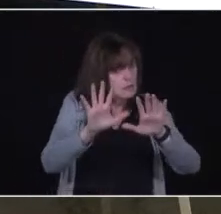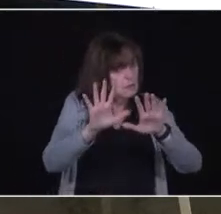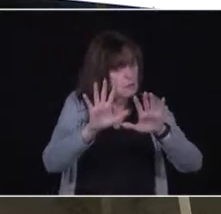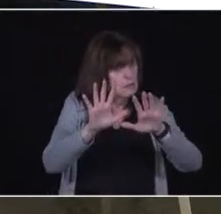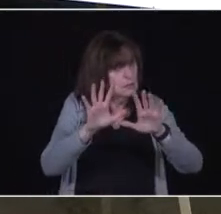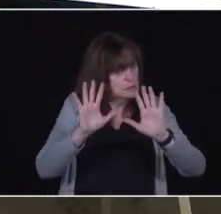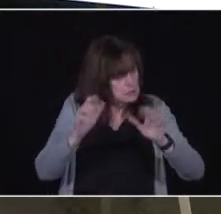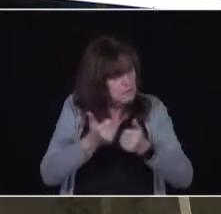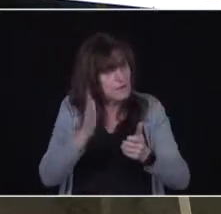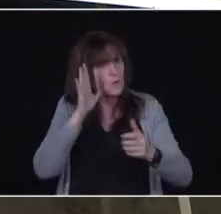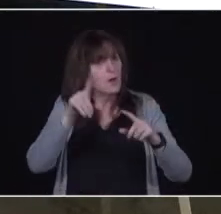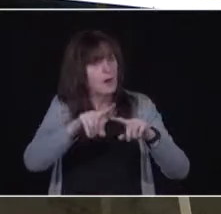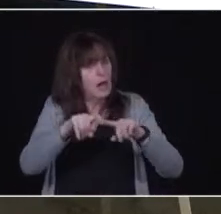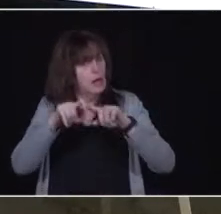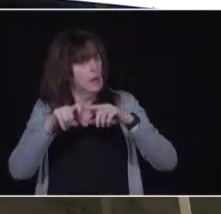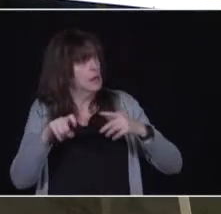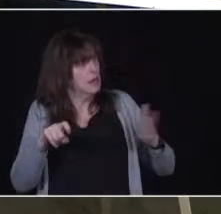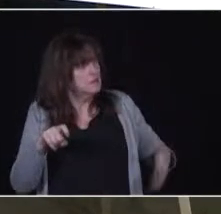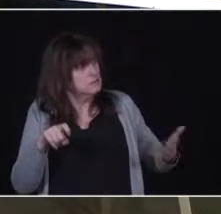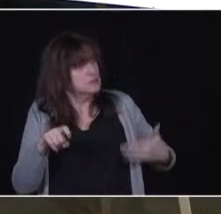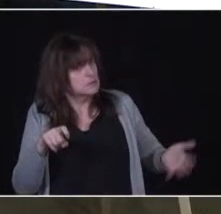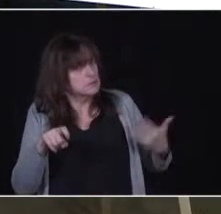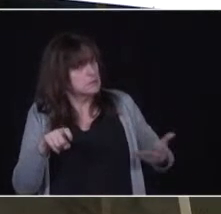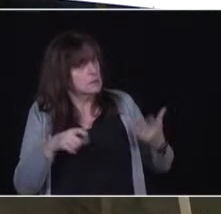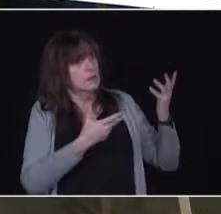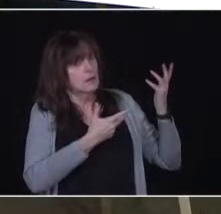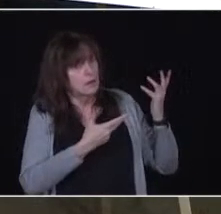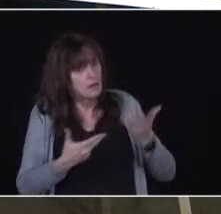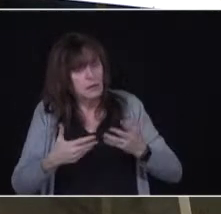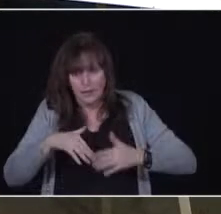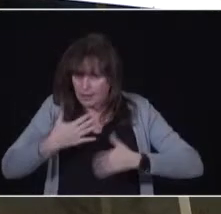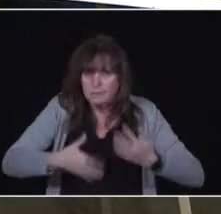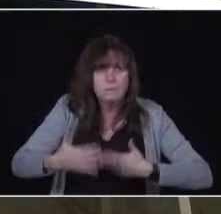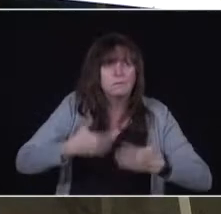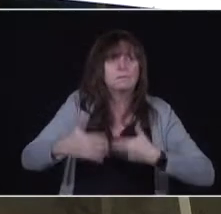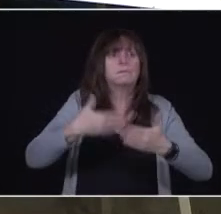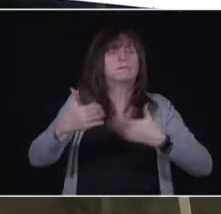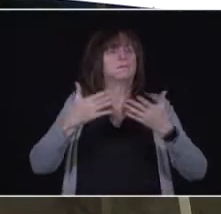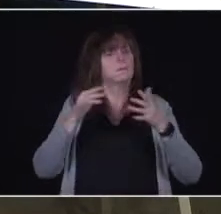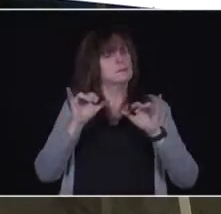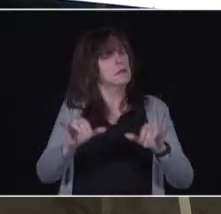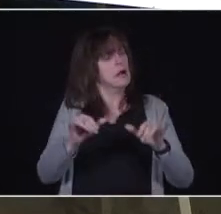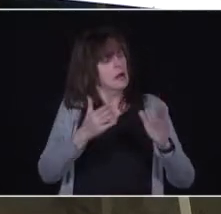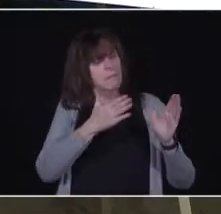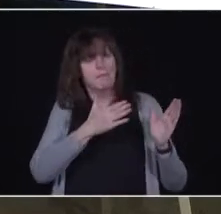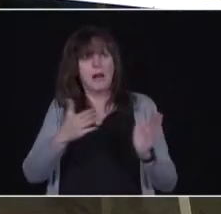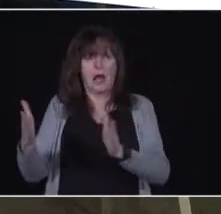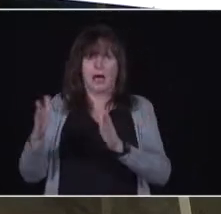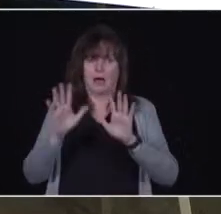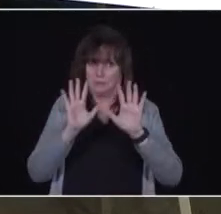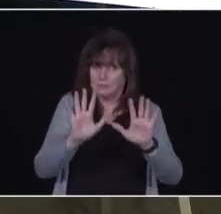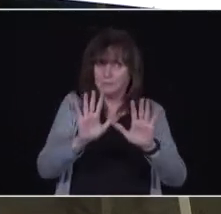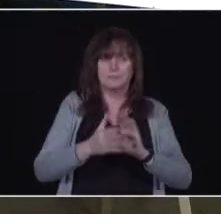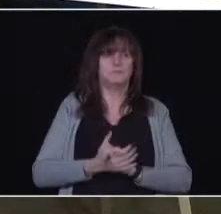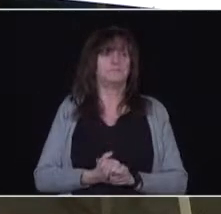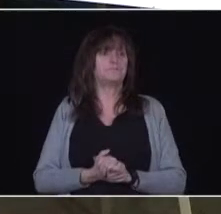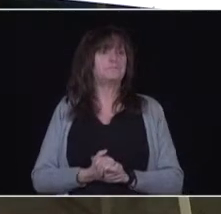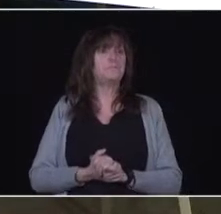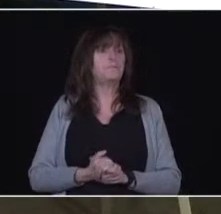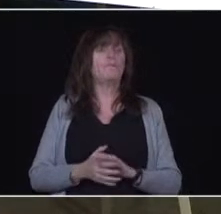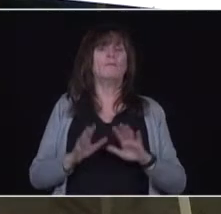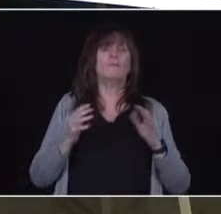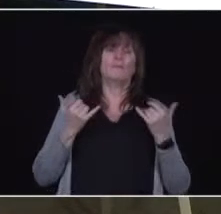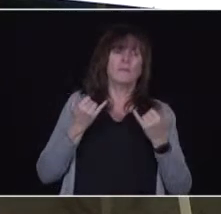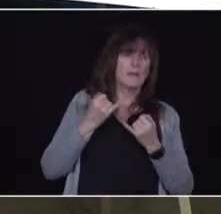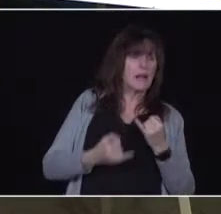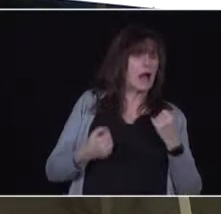vaccines brought to Ontario, brought to Canada and then to Ontario, that would speed up the process. The last thing I would say, I will stop then and take your